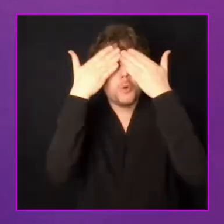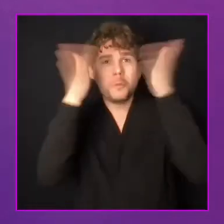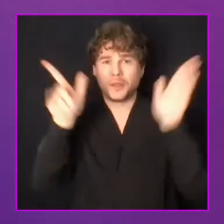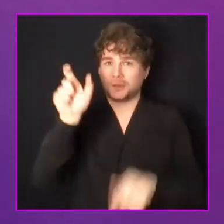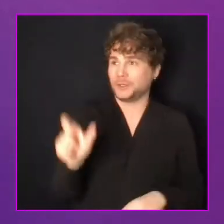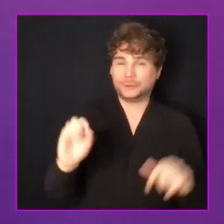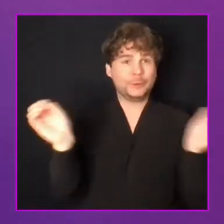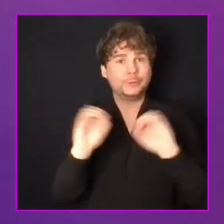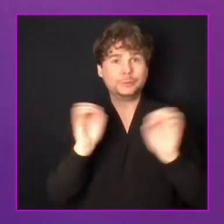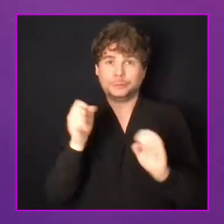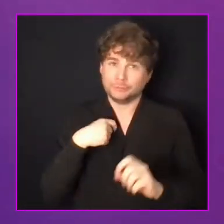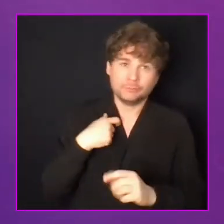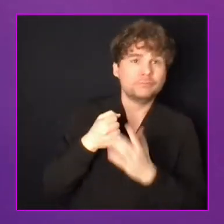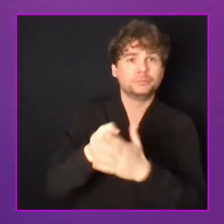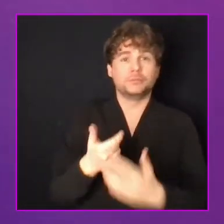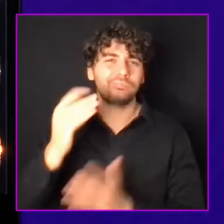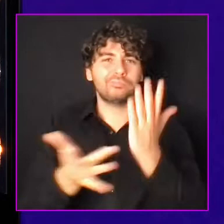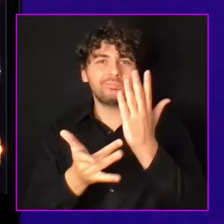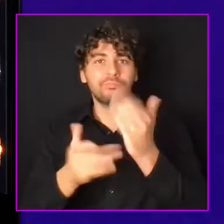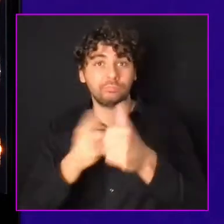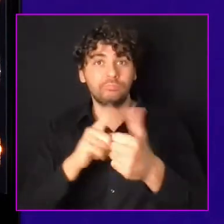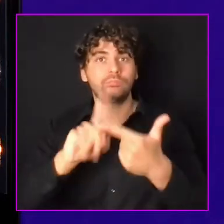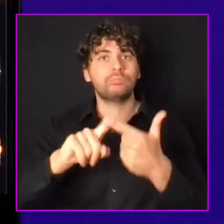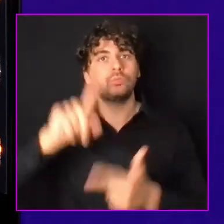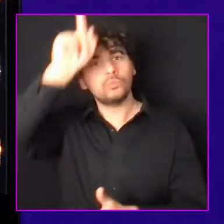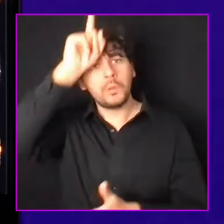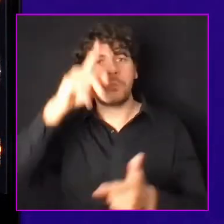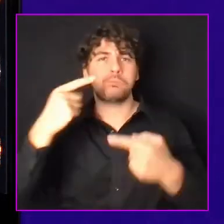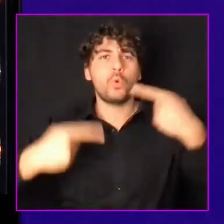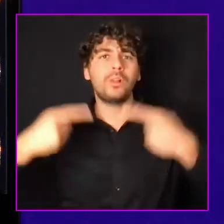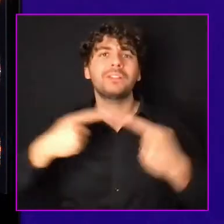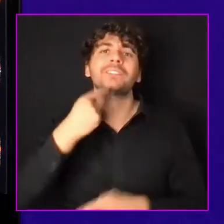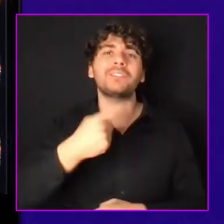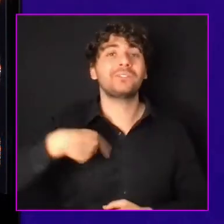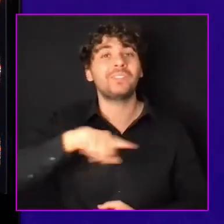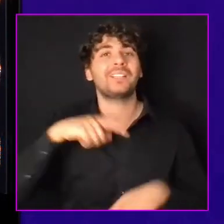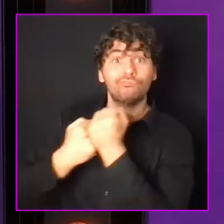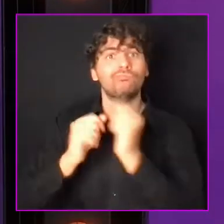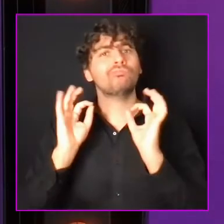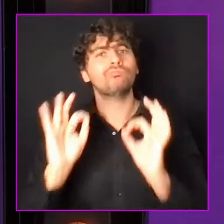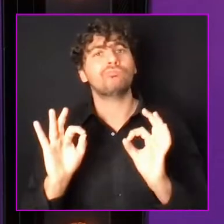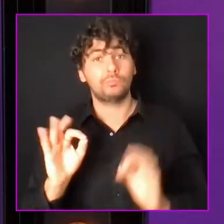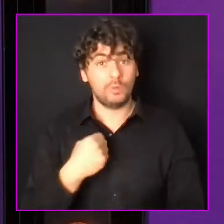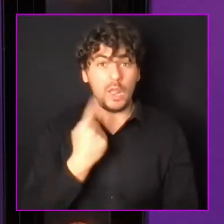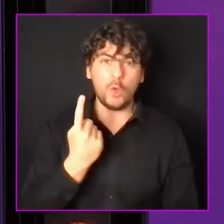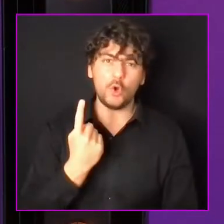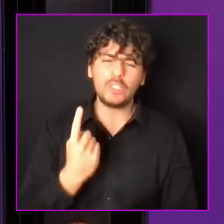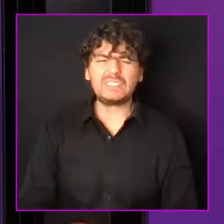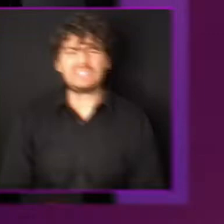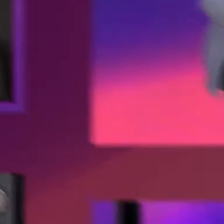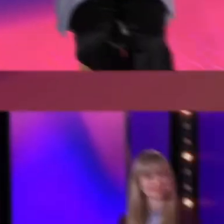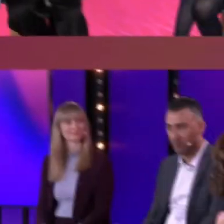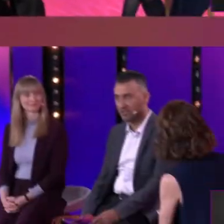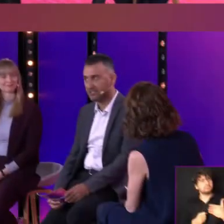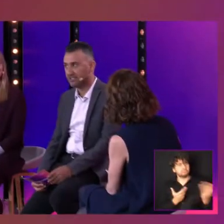for instance to fight for the community rights. We need better integration that works faster. Success is not a one man show.